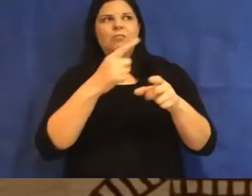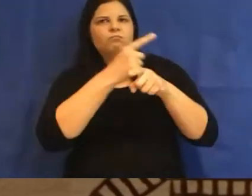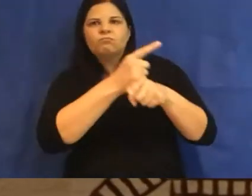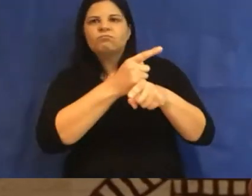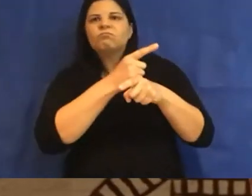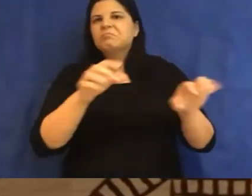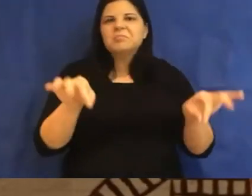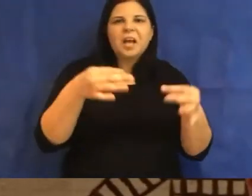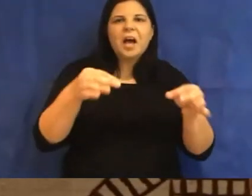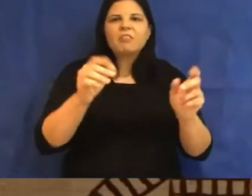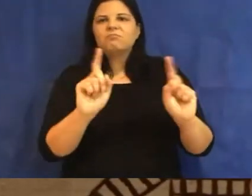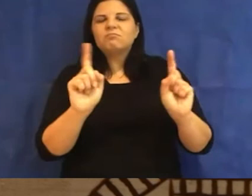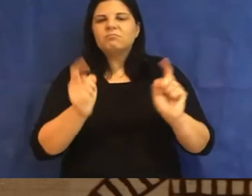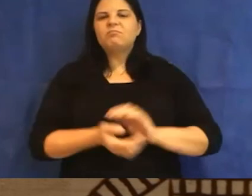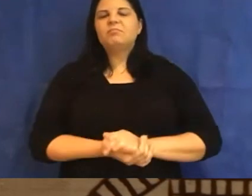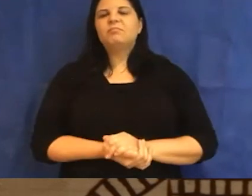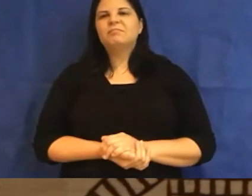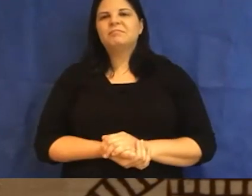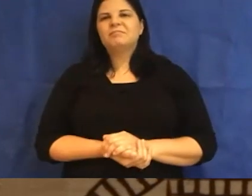gardening. Yeah.